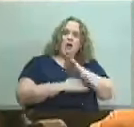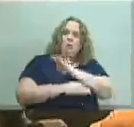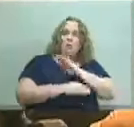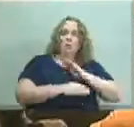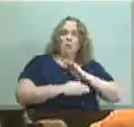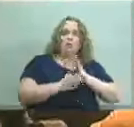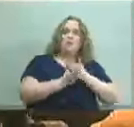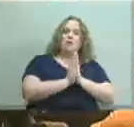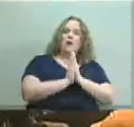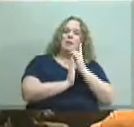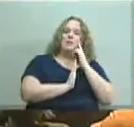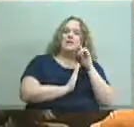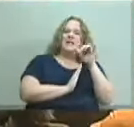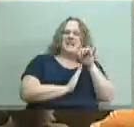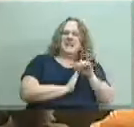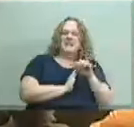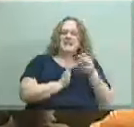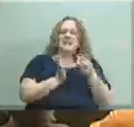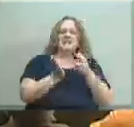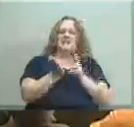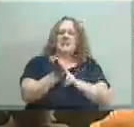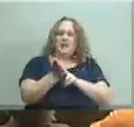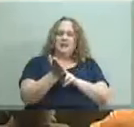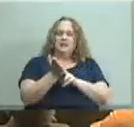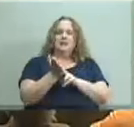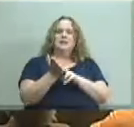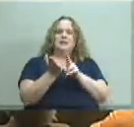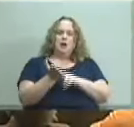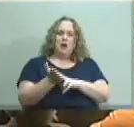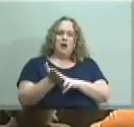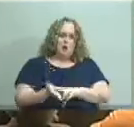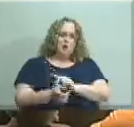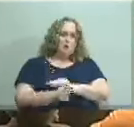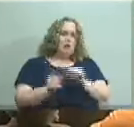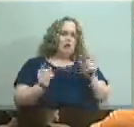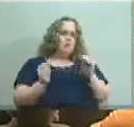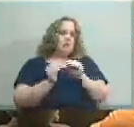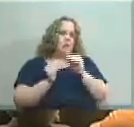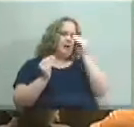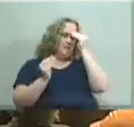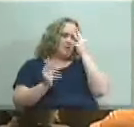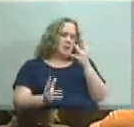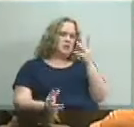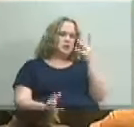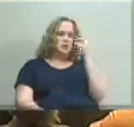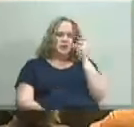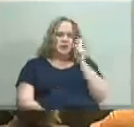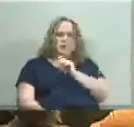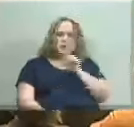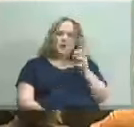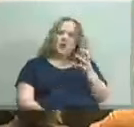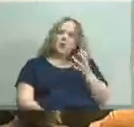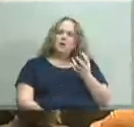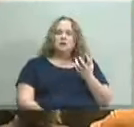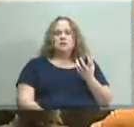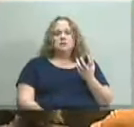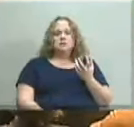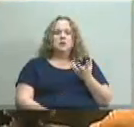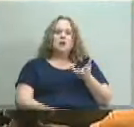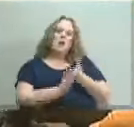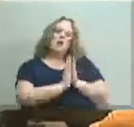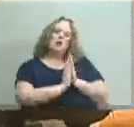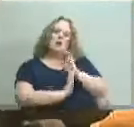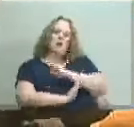because this is the signing of the contract but there's more information to be heard but i i would like to do underboard